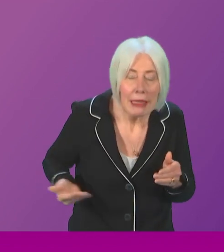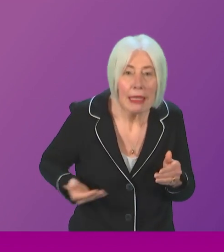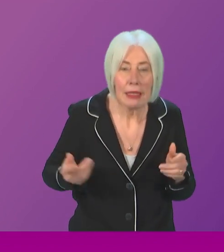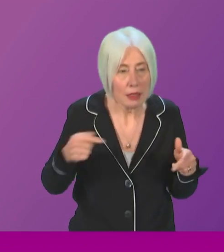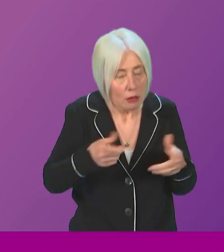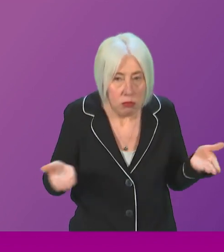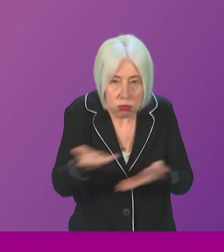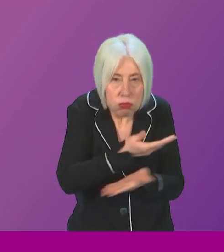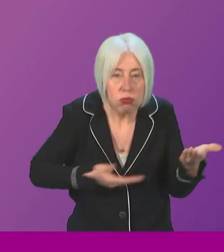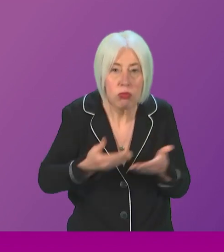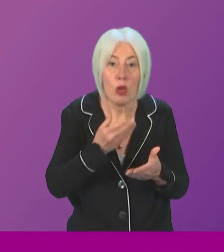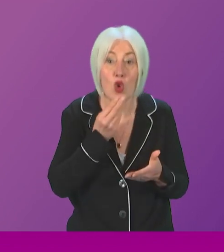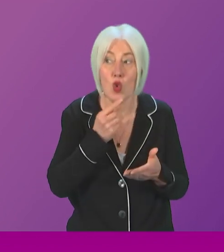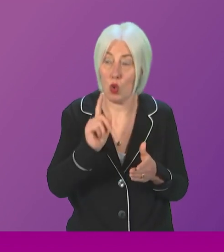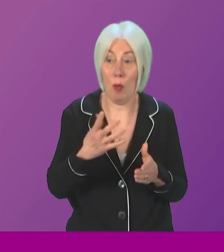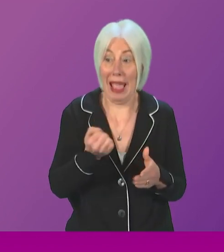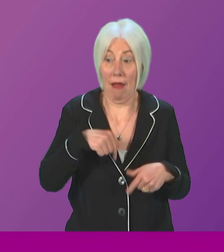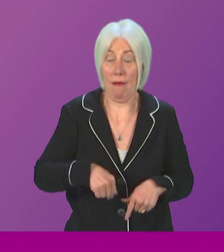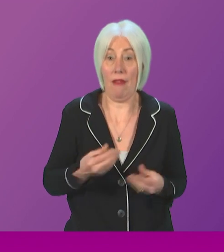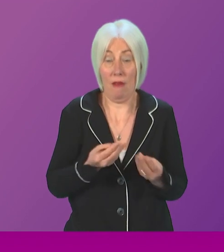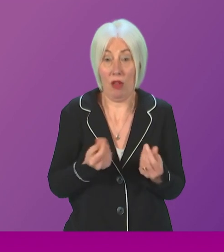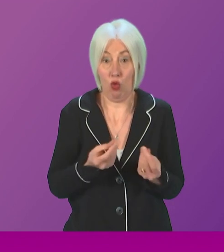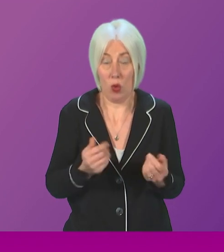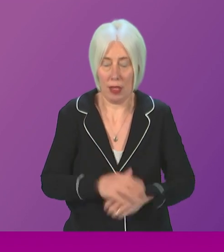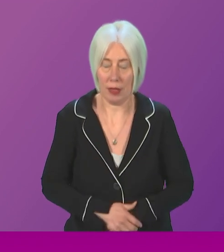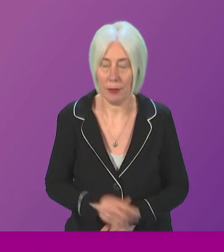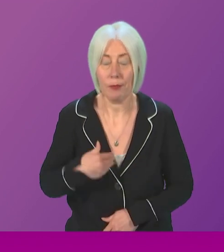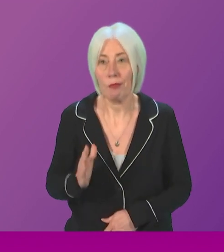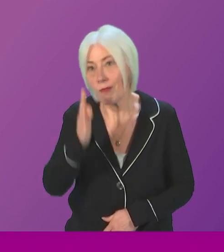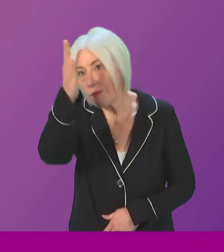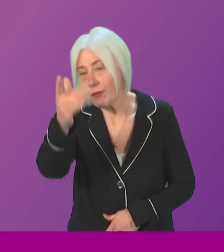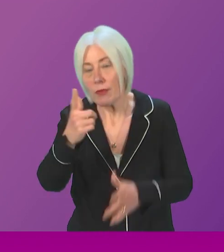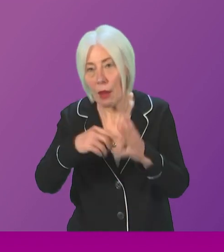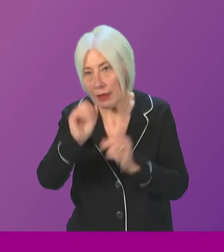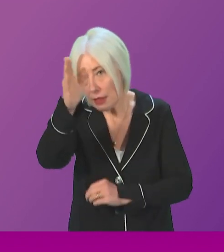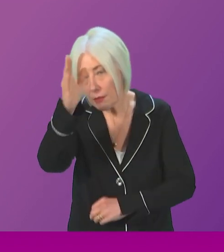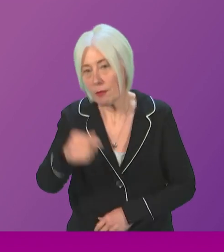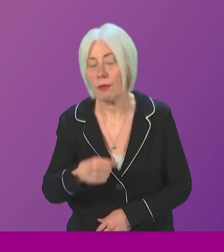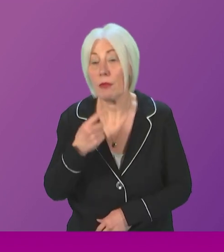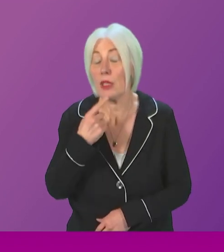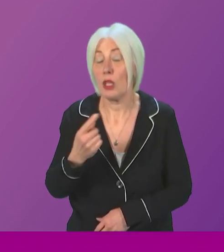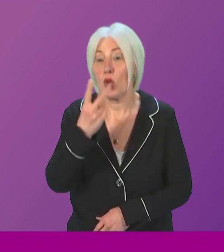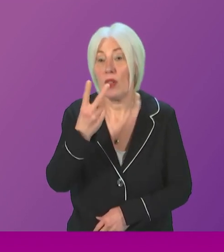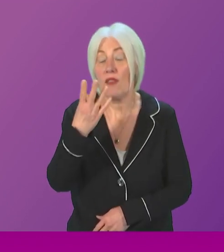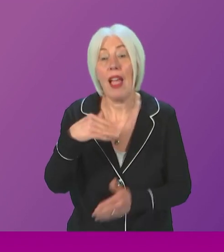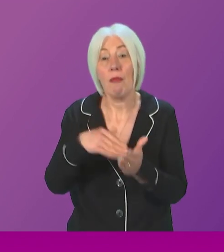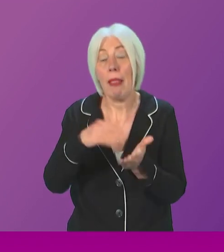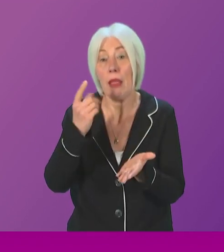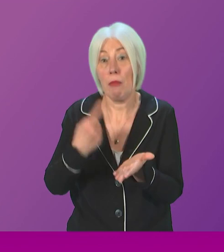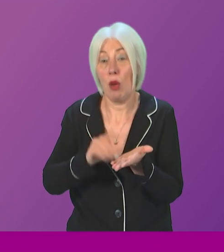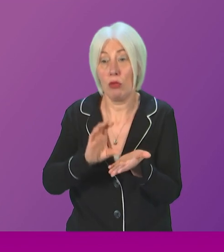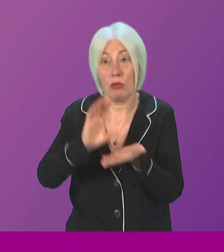levers we have to our hands. During my visit to the Port of Aberdeen, I announced £25 million, as I've already